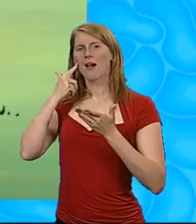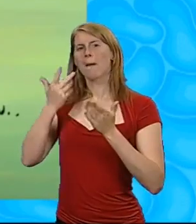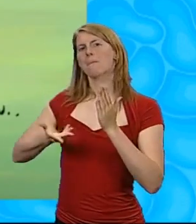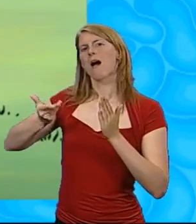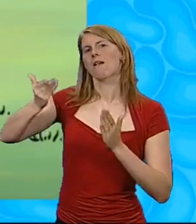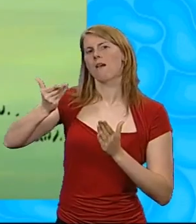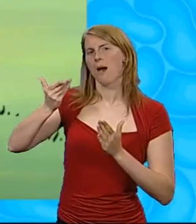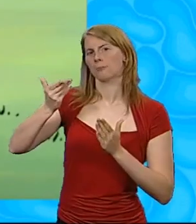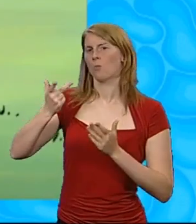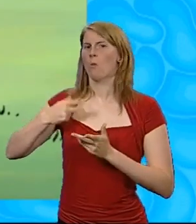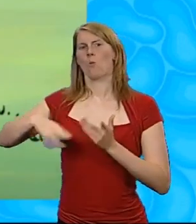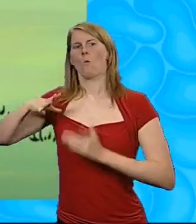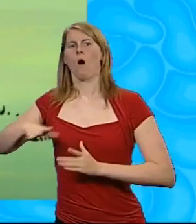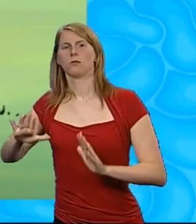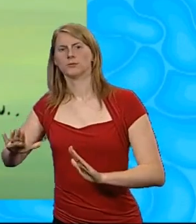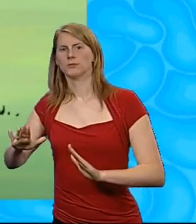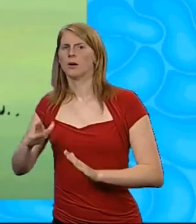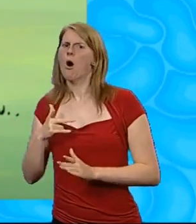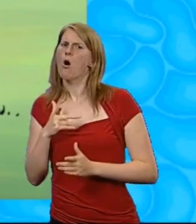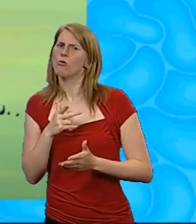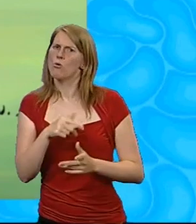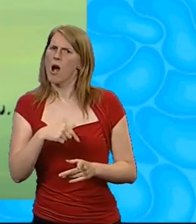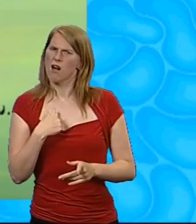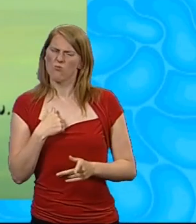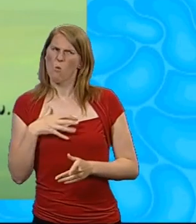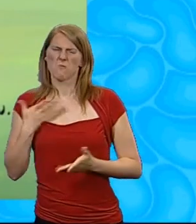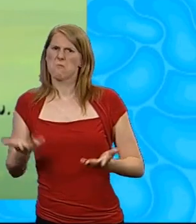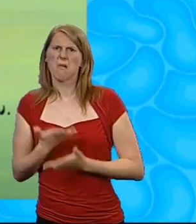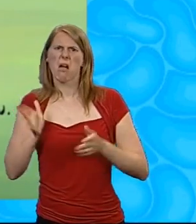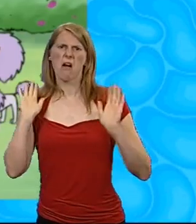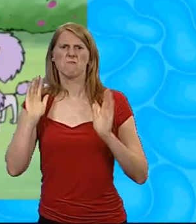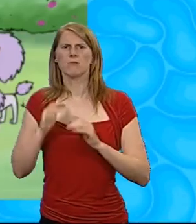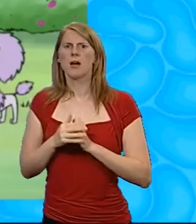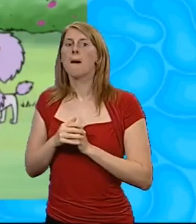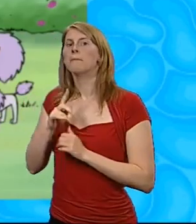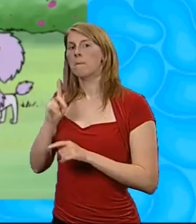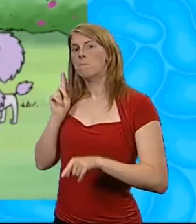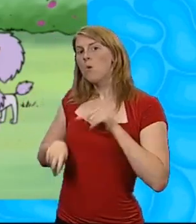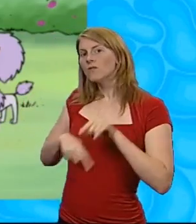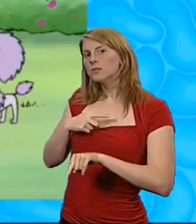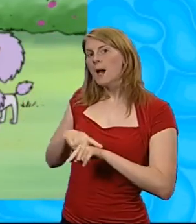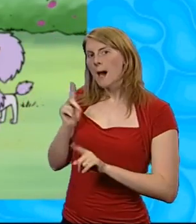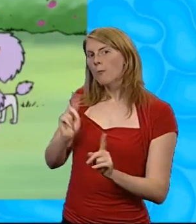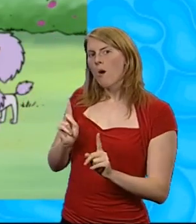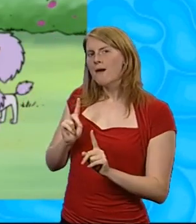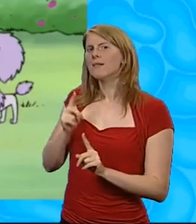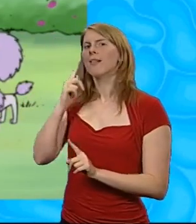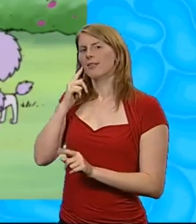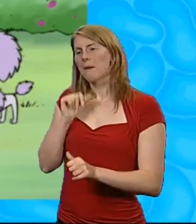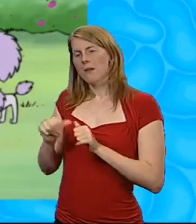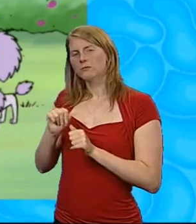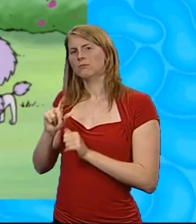Um, I don't really feel like playing right now, gang! But most of the time it's a much better idea to just tell the truth!